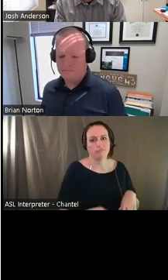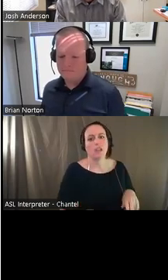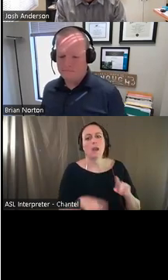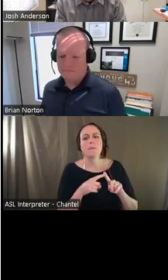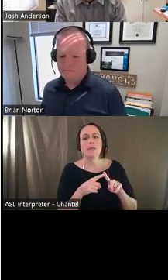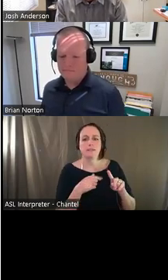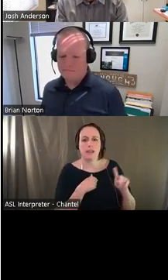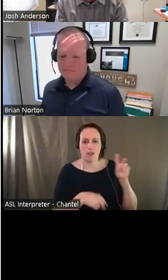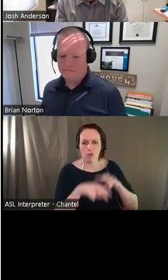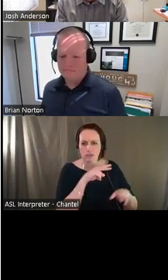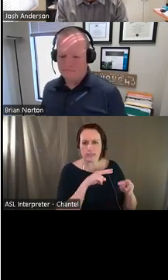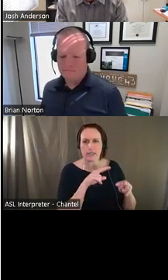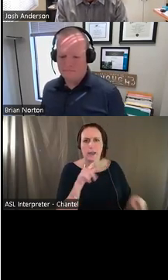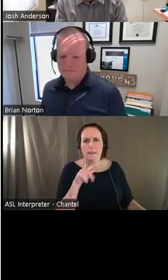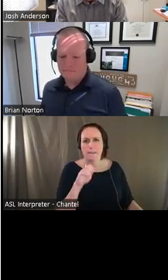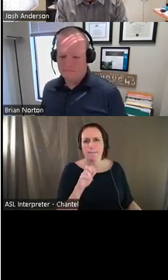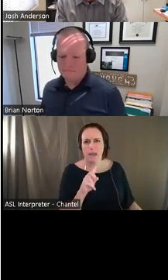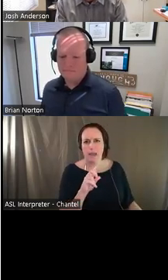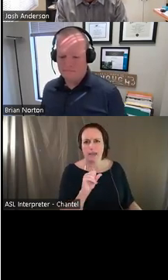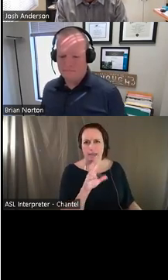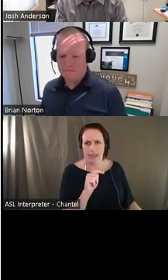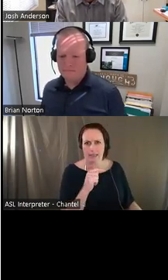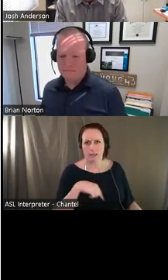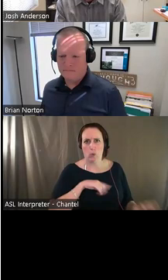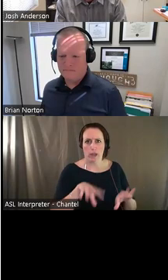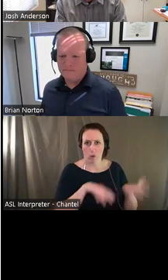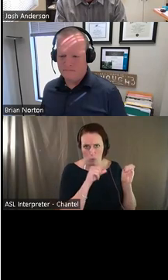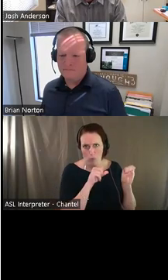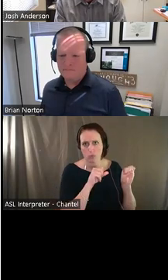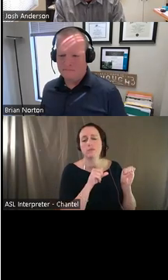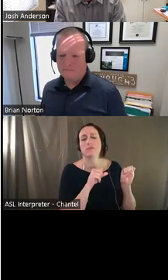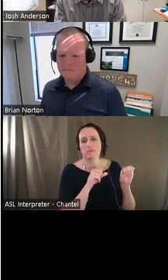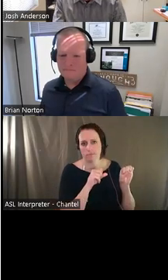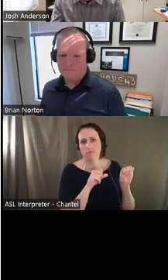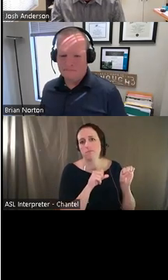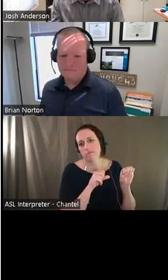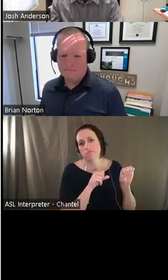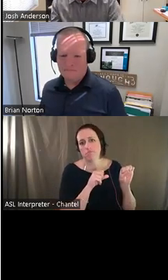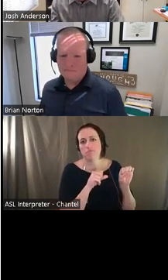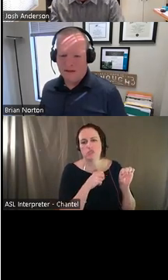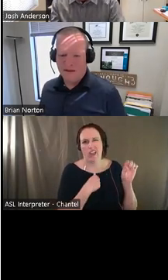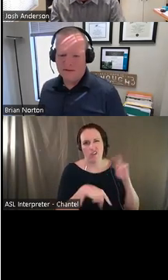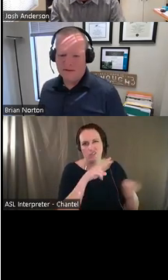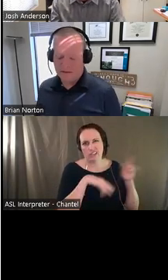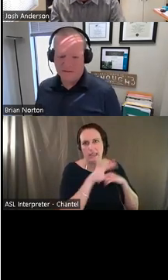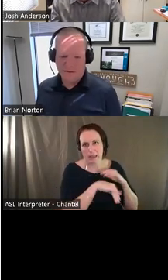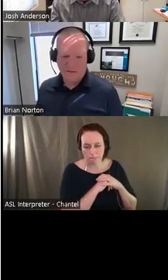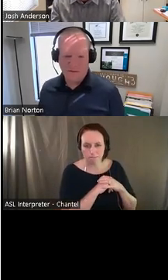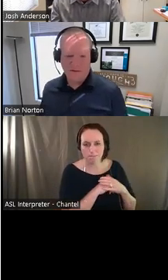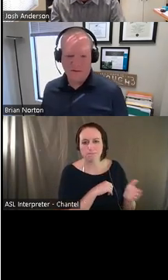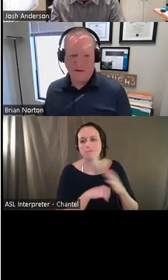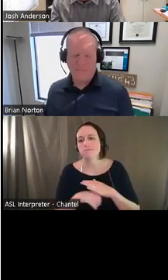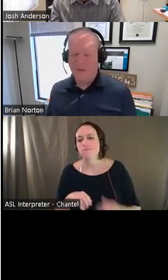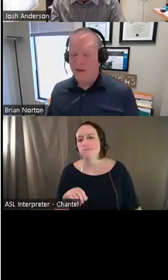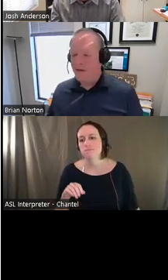assistive technology that we do here through our team at Easter Seals Crossroads. Excellent. And so